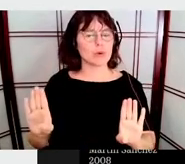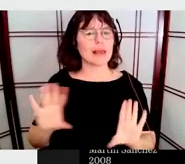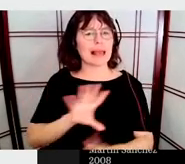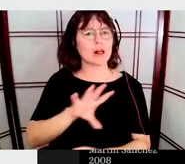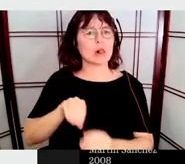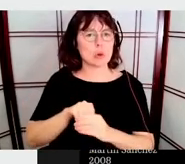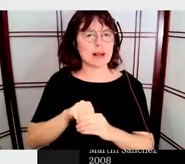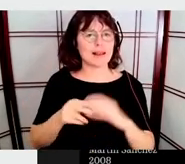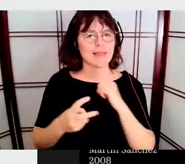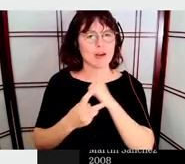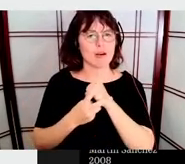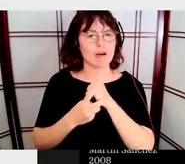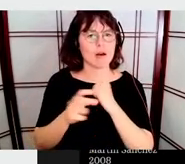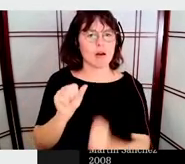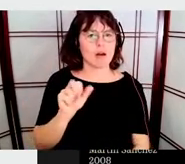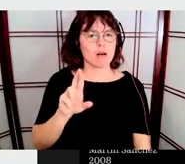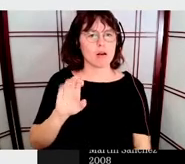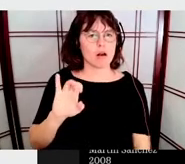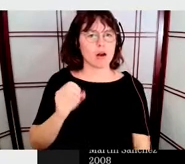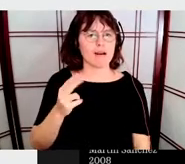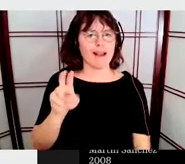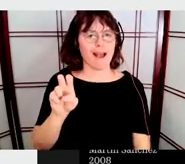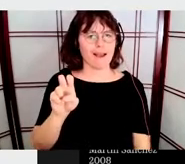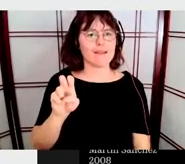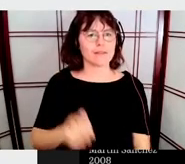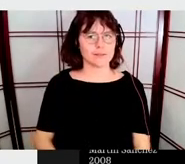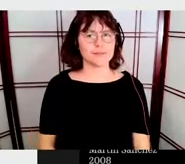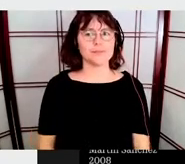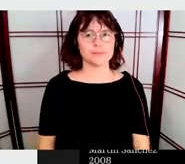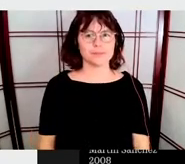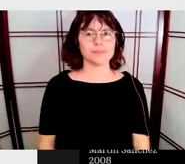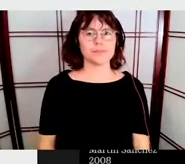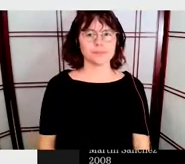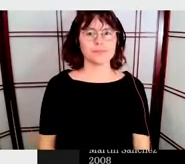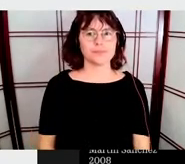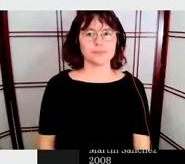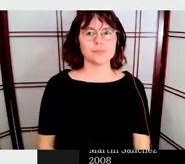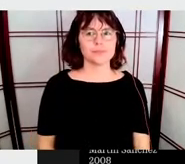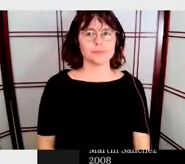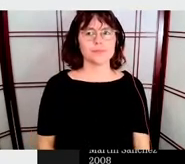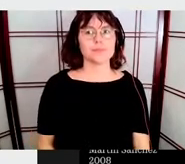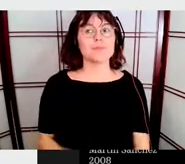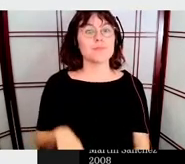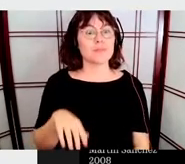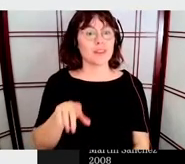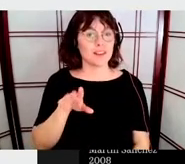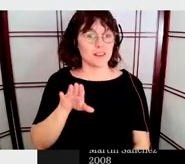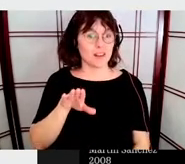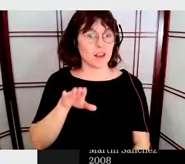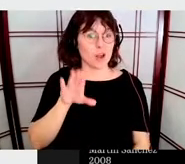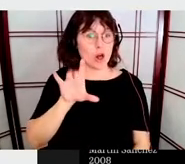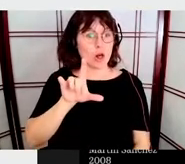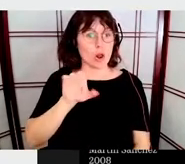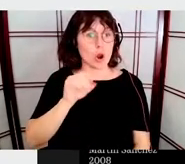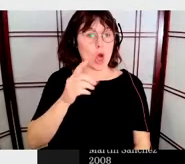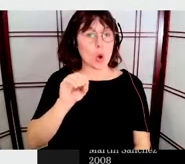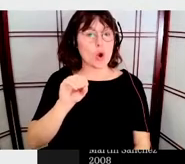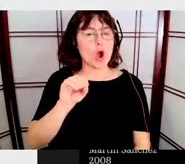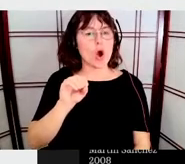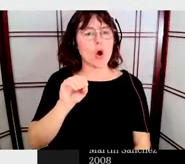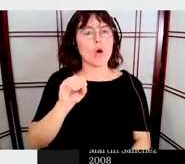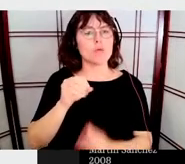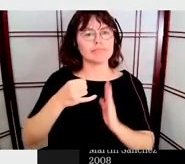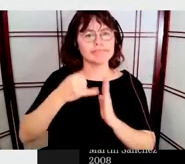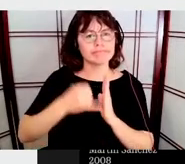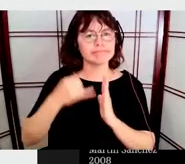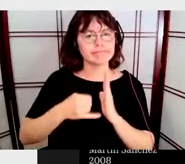has to be carefully redrawn because back in the day, they did all by hand. So that was it's not